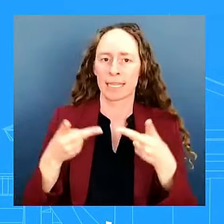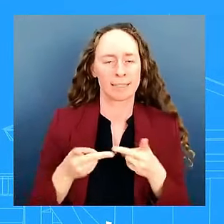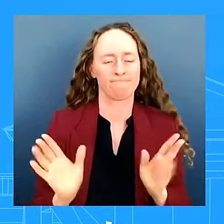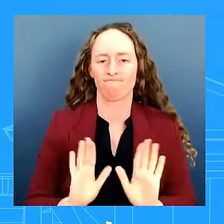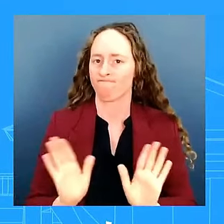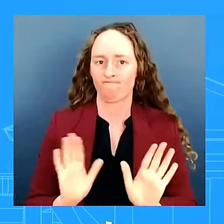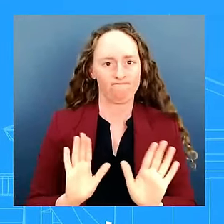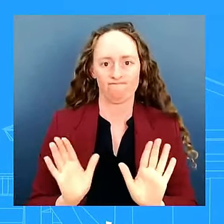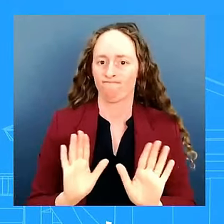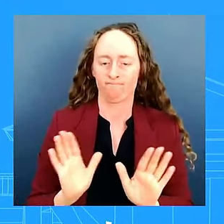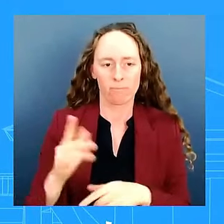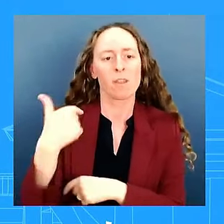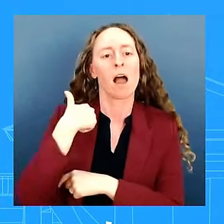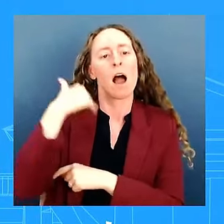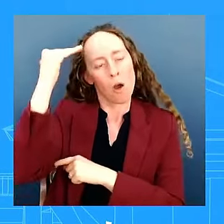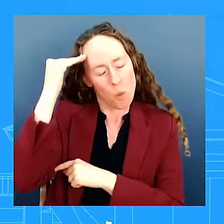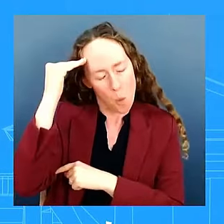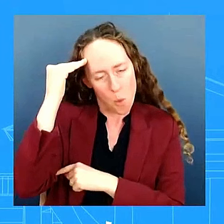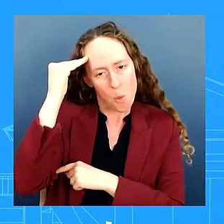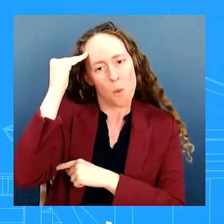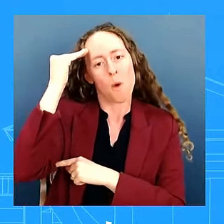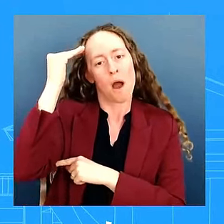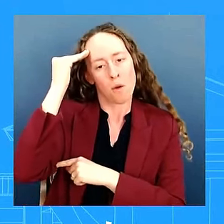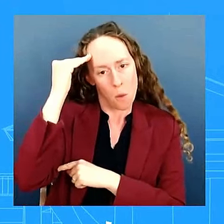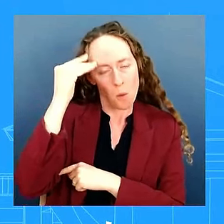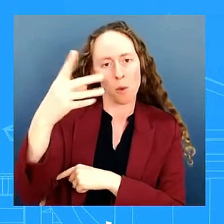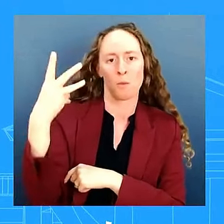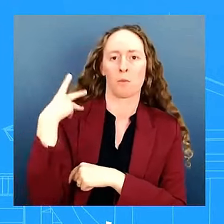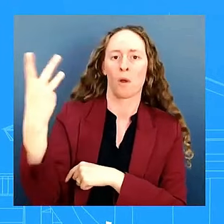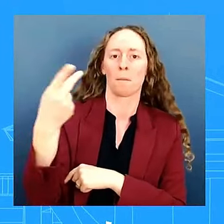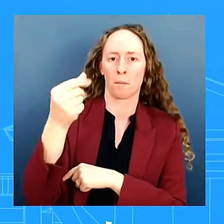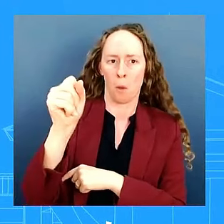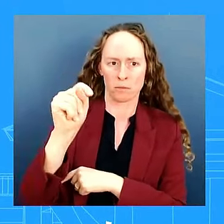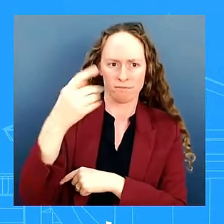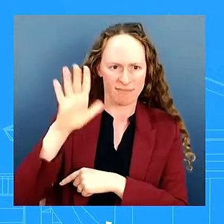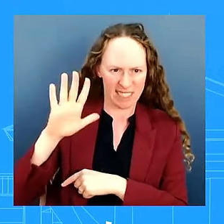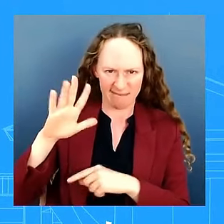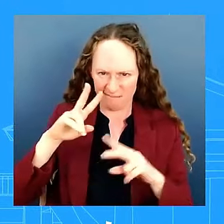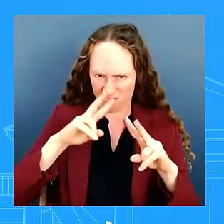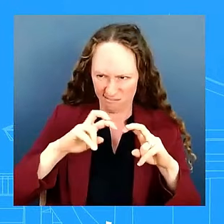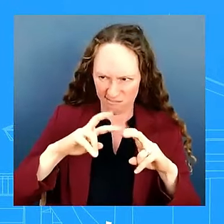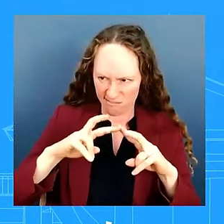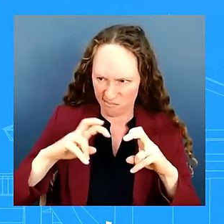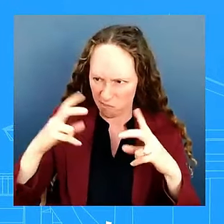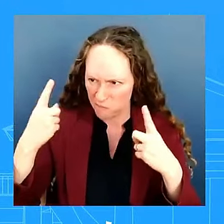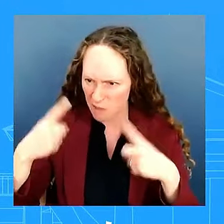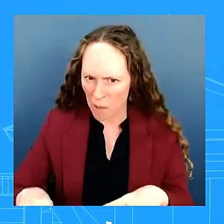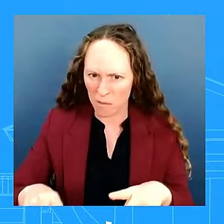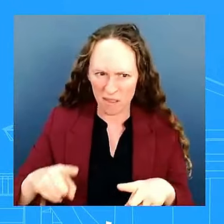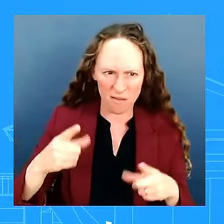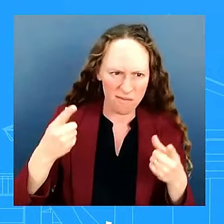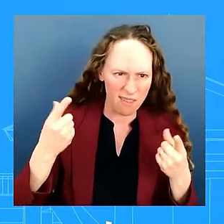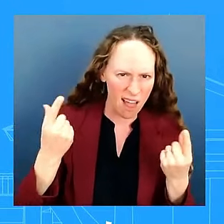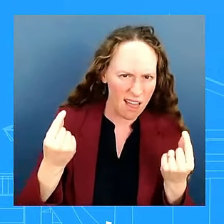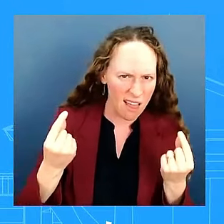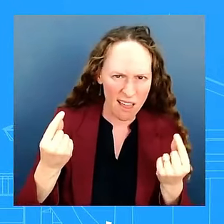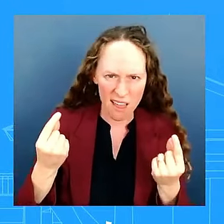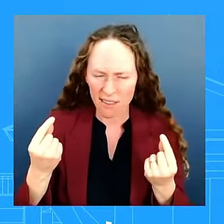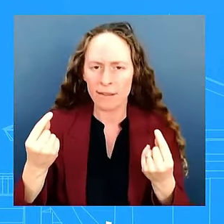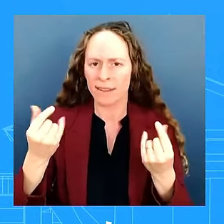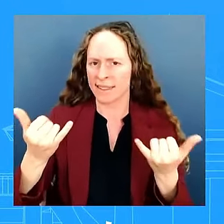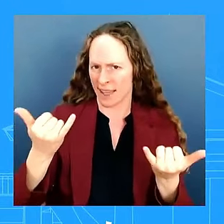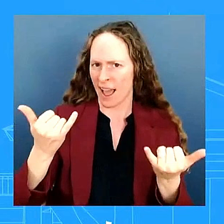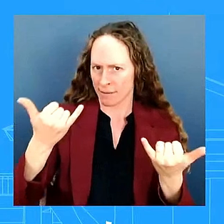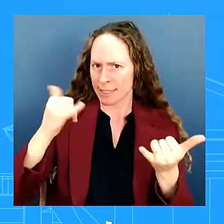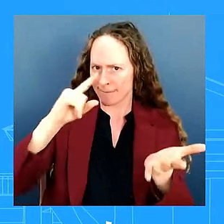aware of the analysis uh the various analysis that are out there uh and have been published aware of it uh and uh